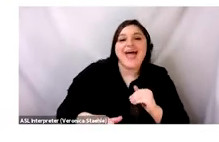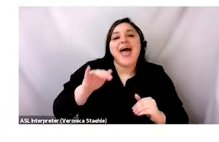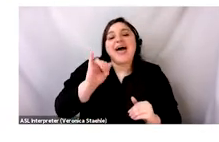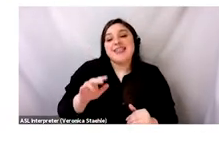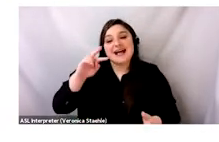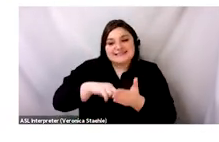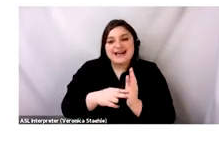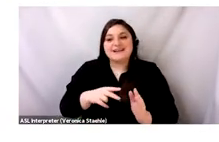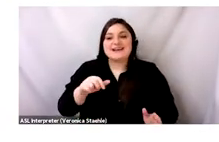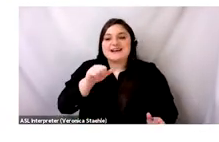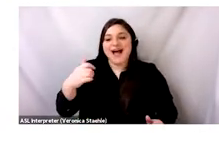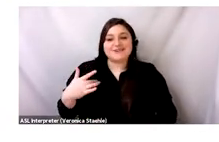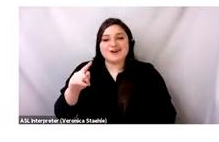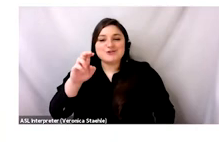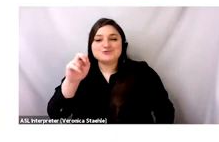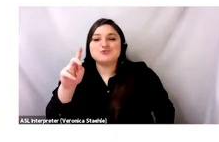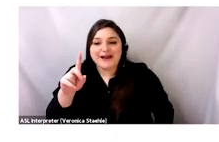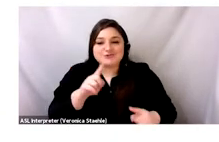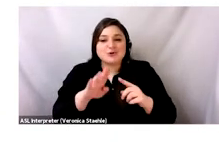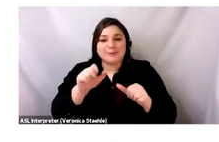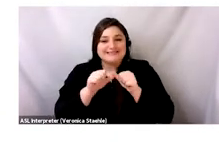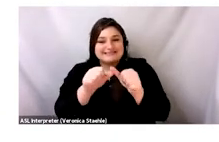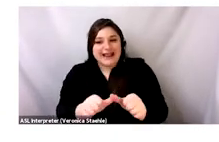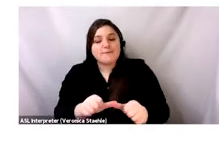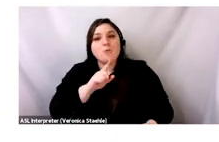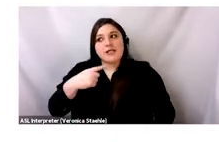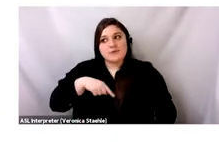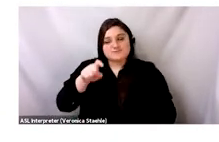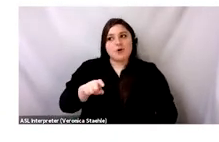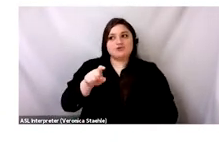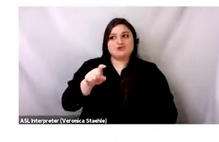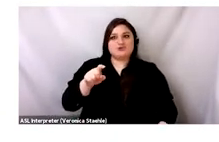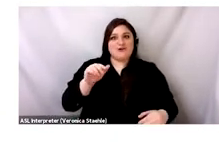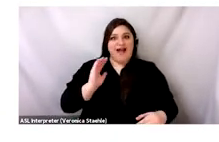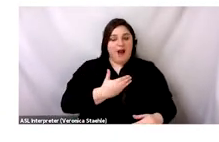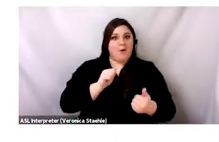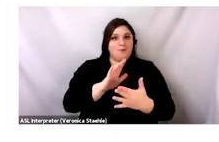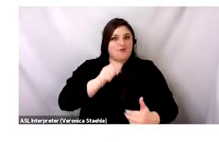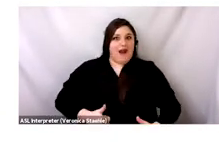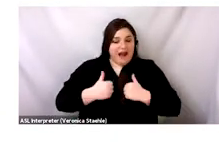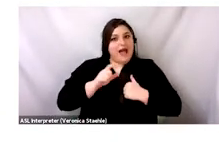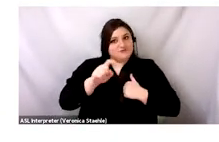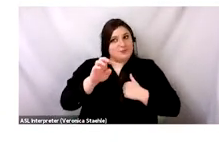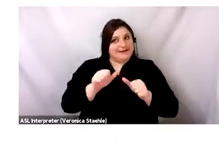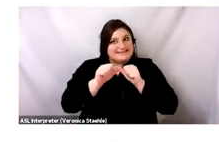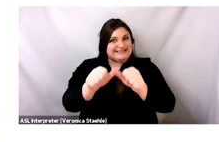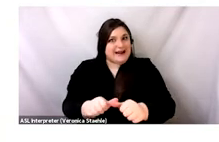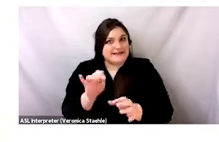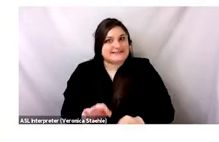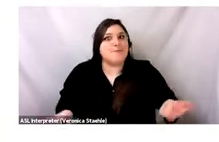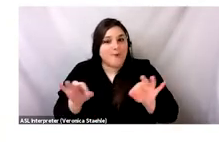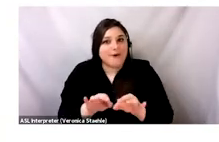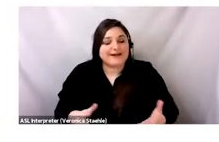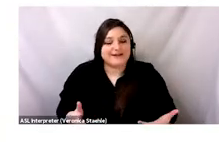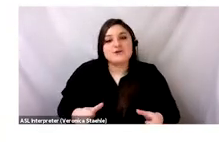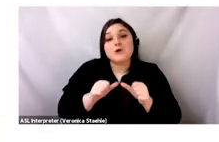about that. We've been doing it, right? It's supposed to be a way of life, not just a trend. Yeah. I would take it from that angle.